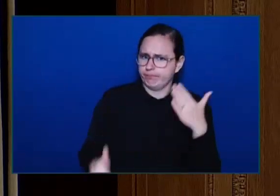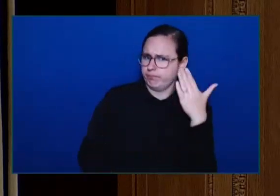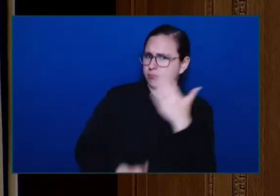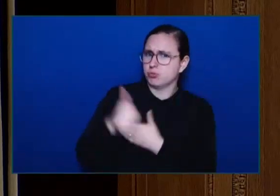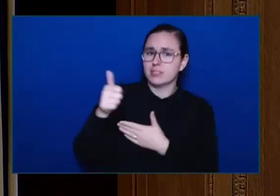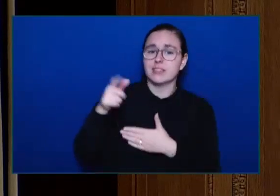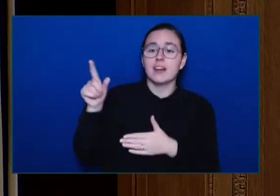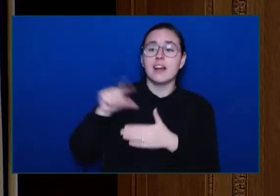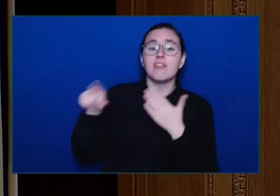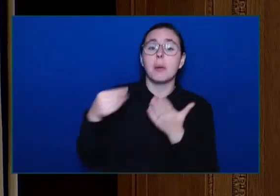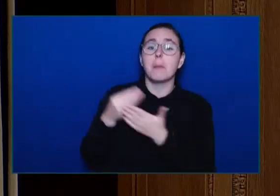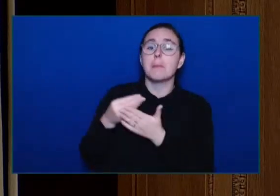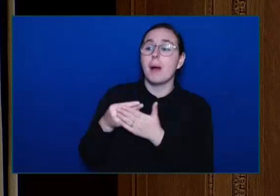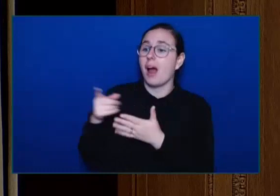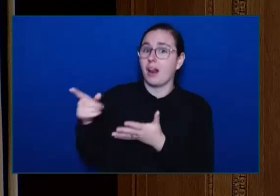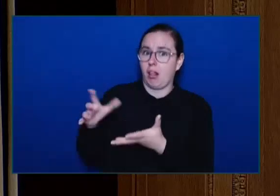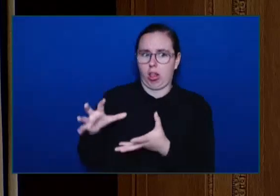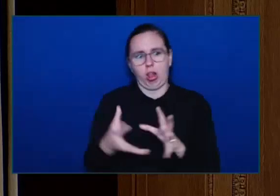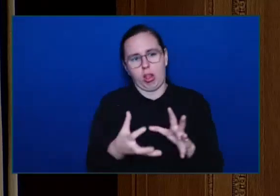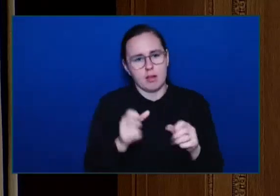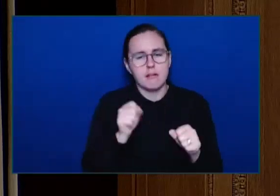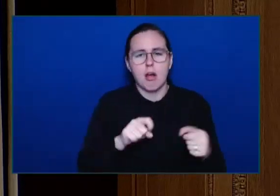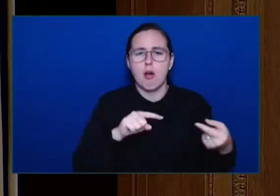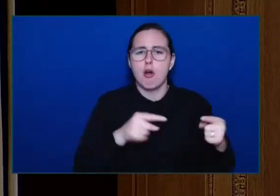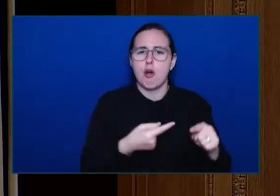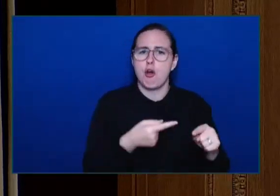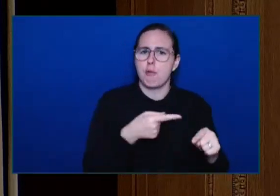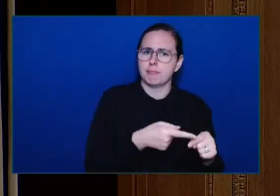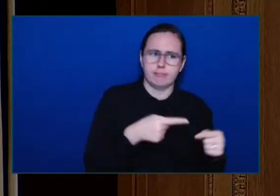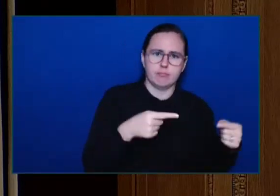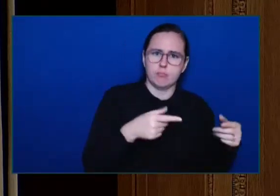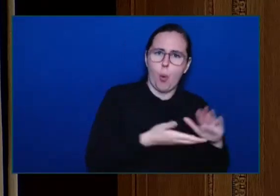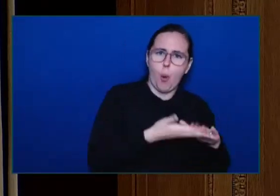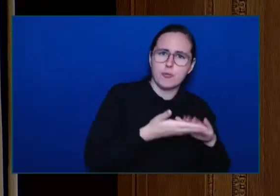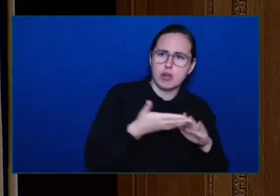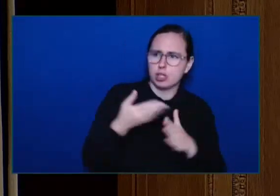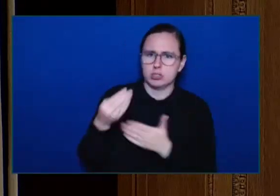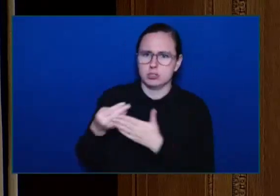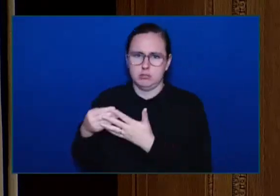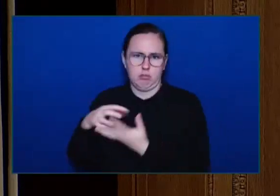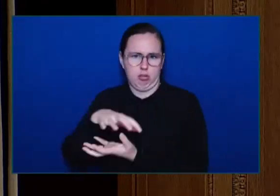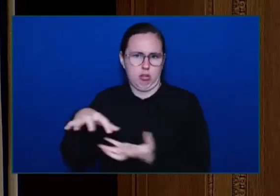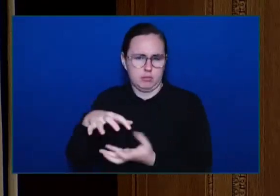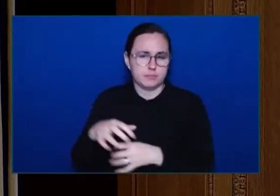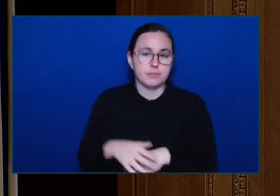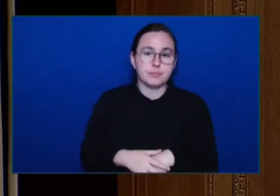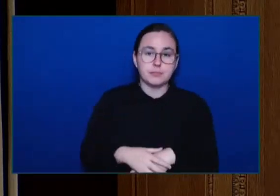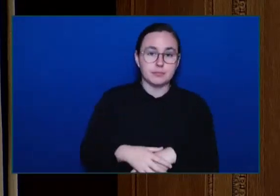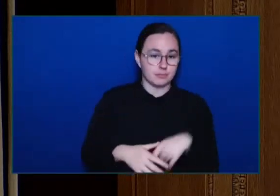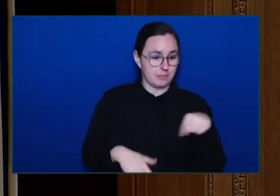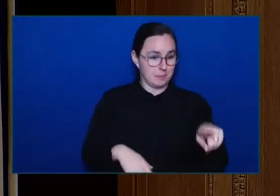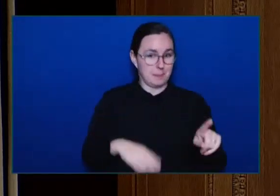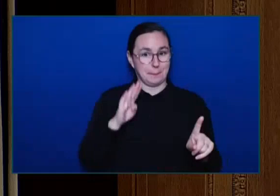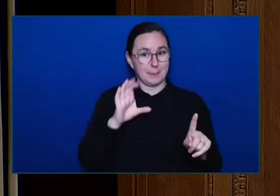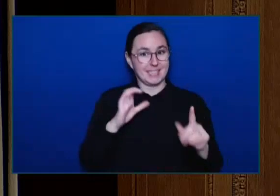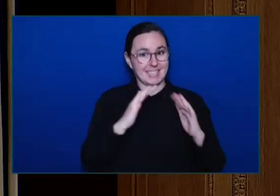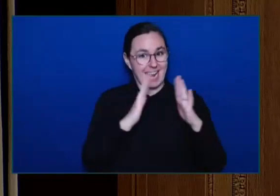Observations call into question BC Housing's Financial oversight Capabilities And the rigor With which BC Housing Disburses public funds